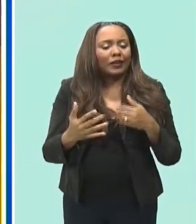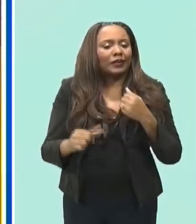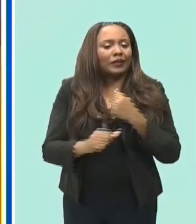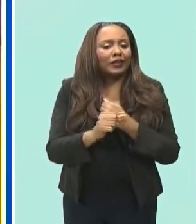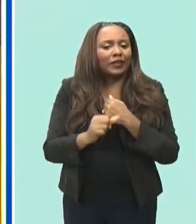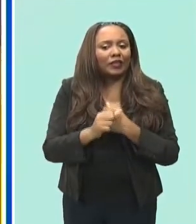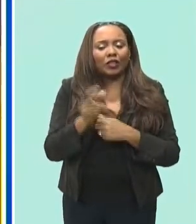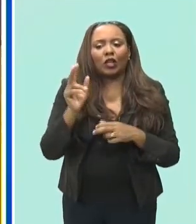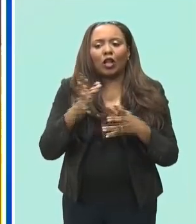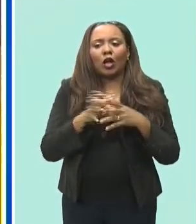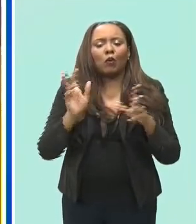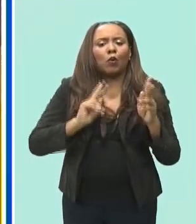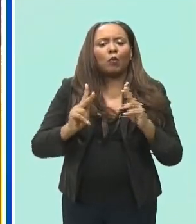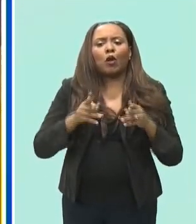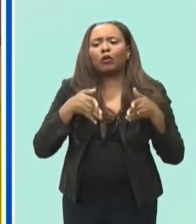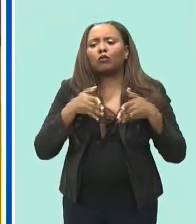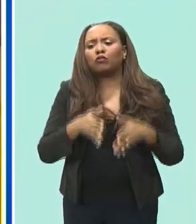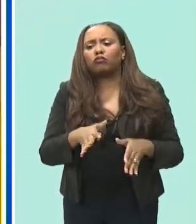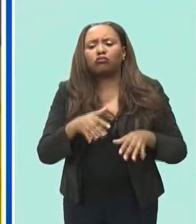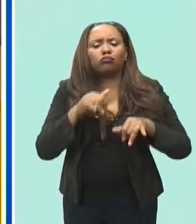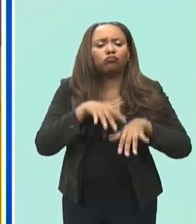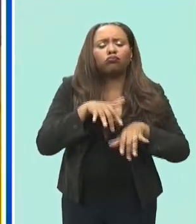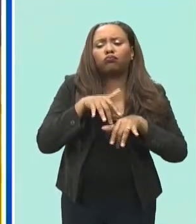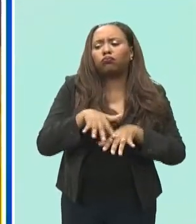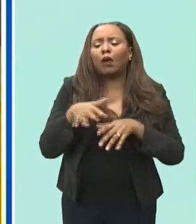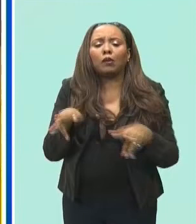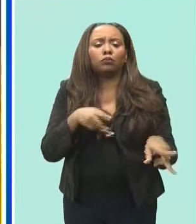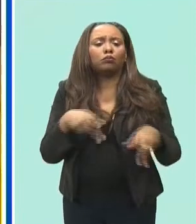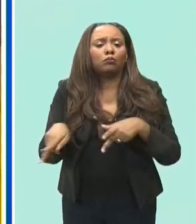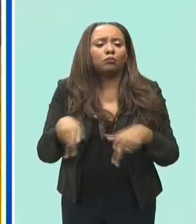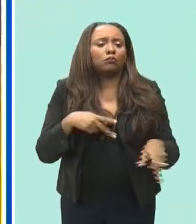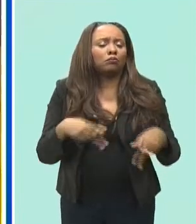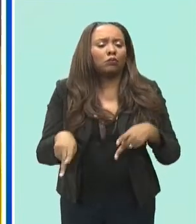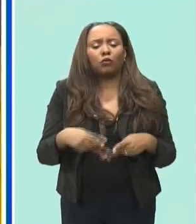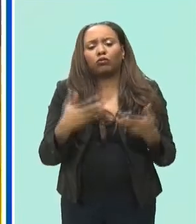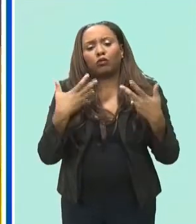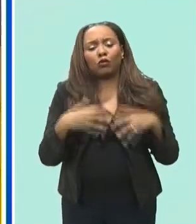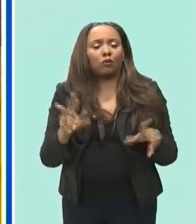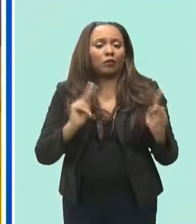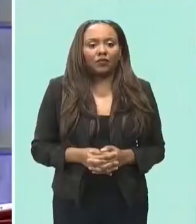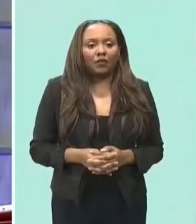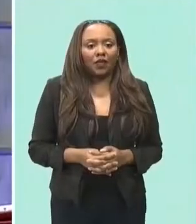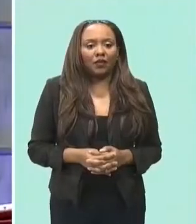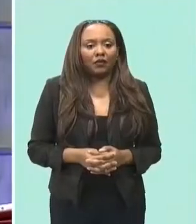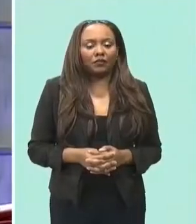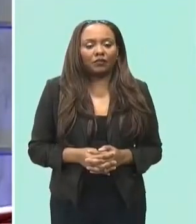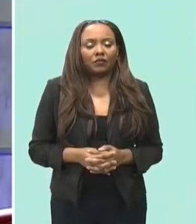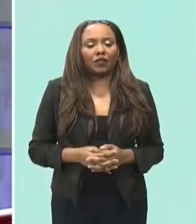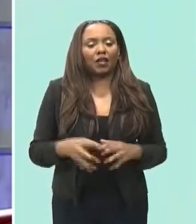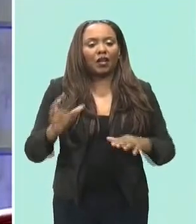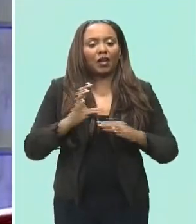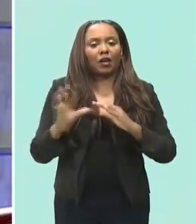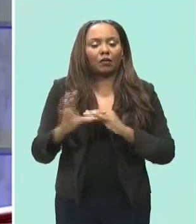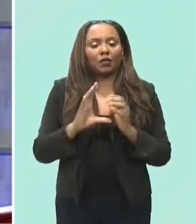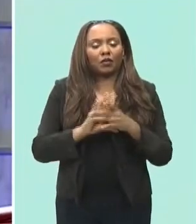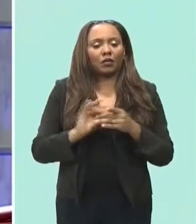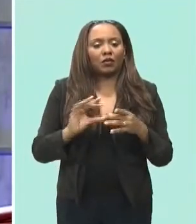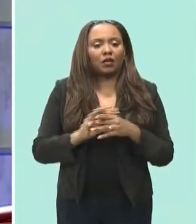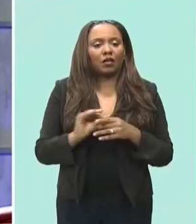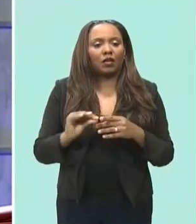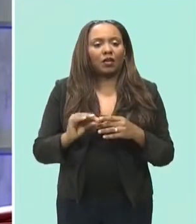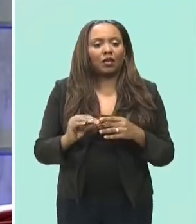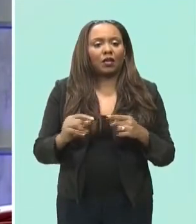and personnel coming on site influenced by the crop over activities regional news now and the